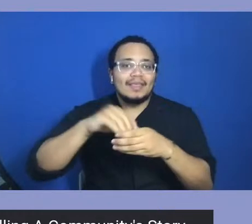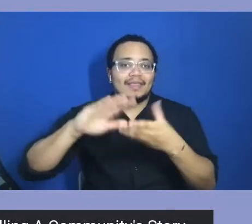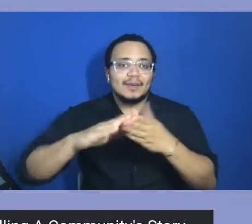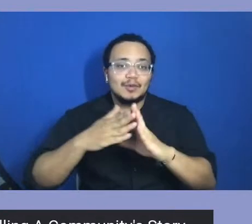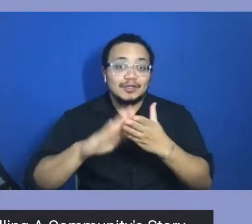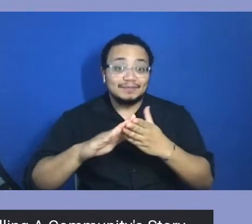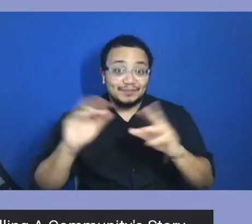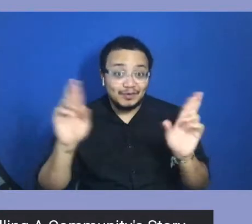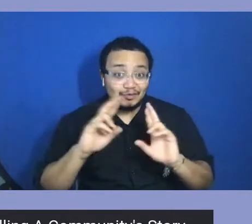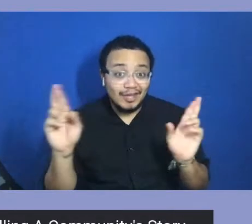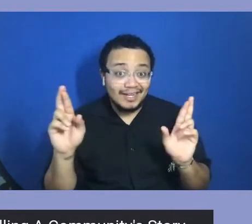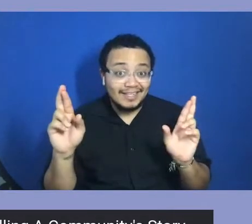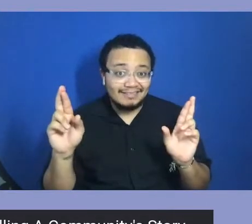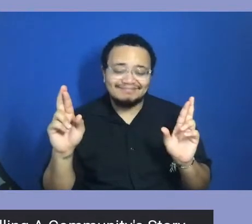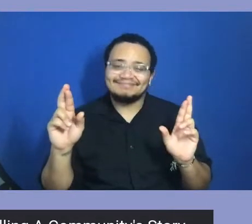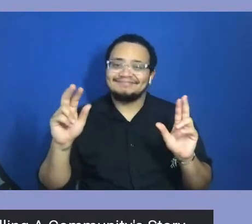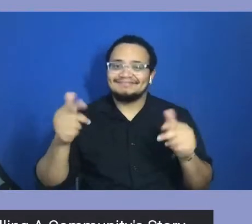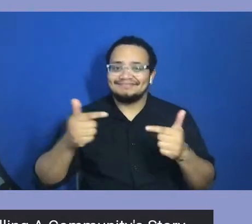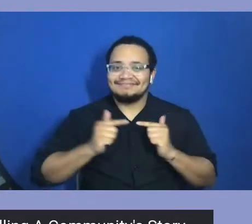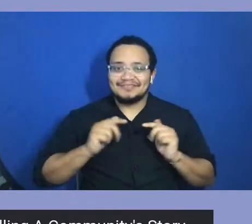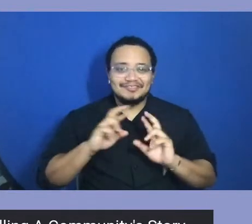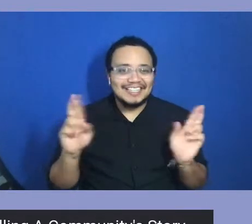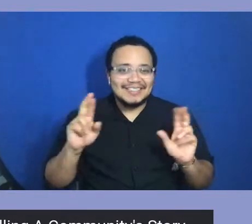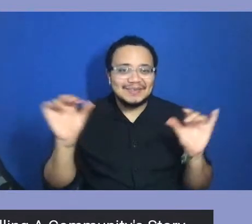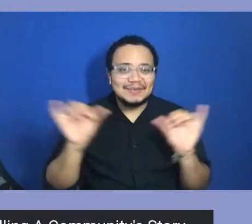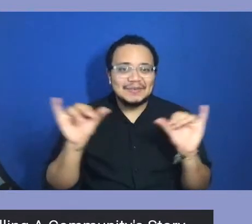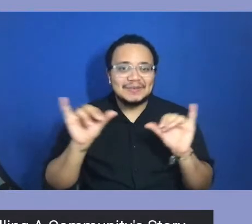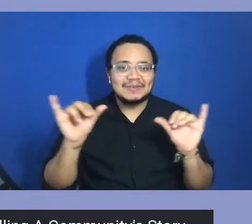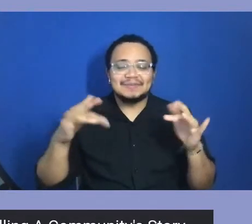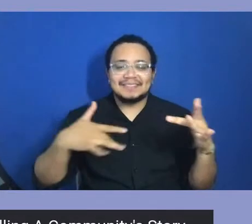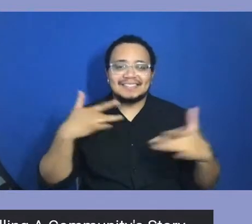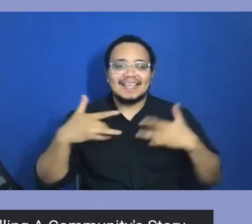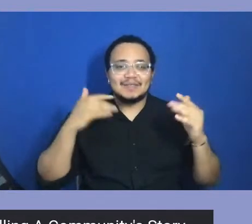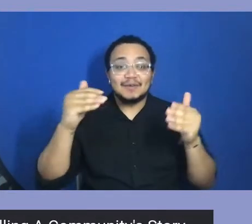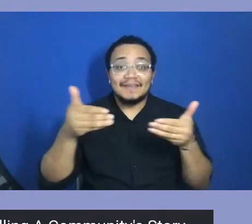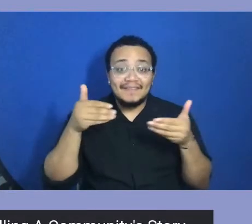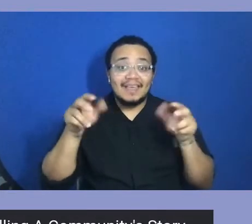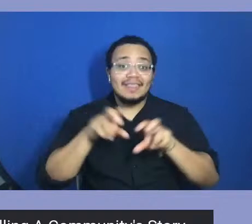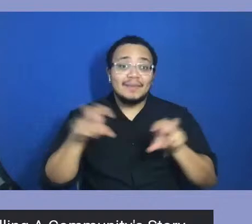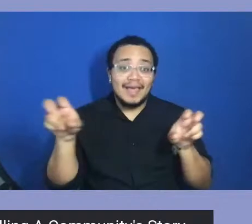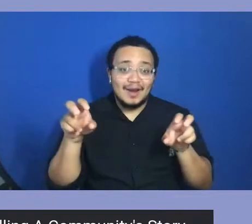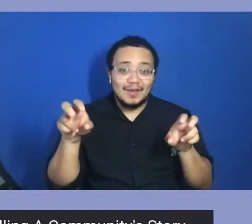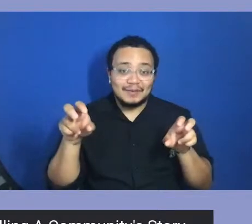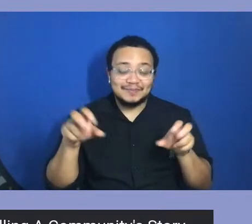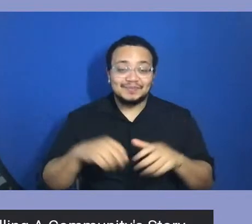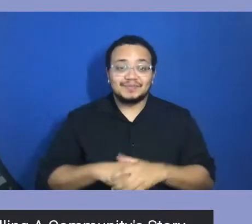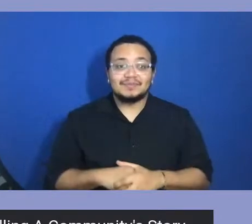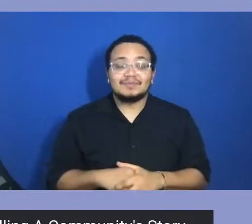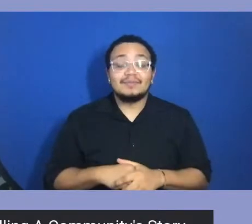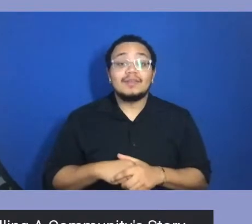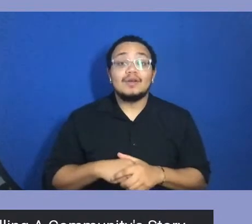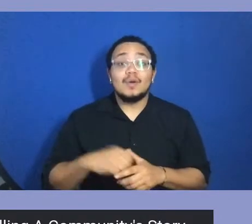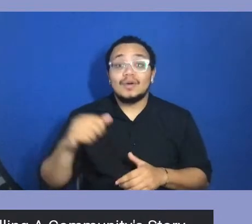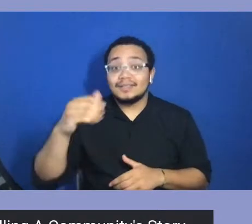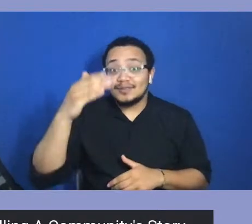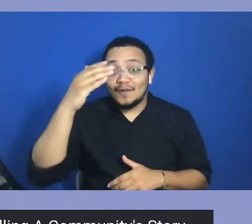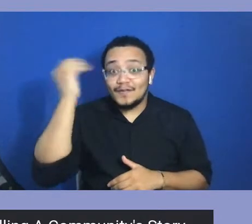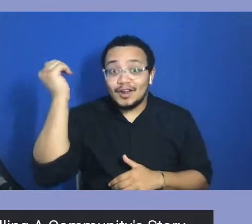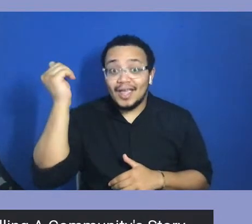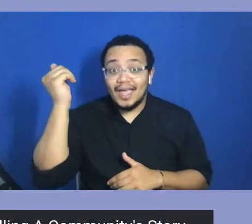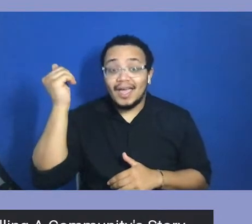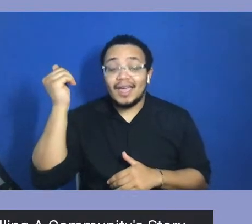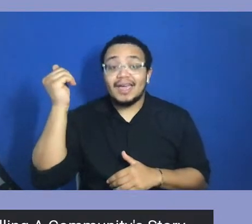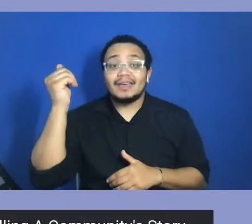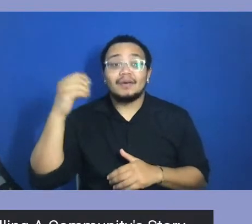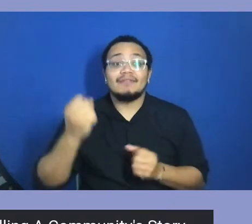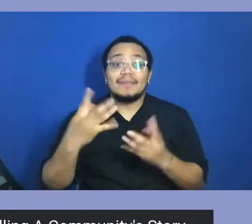are ready, I am just as ready and excited to bring on some amazing guests. And don't forget, again, so many great things happening.